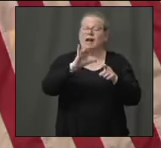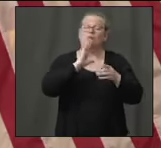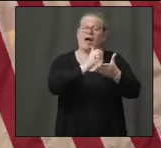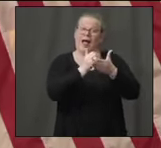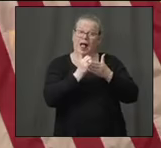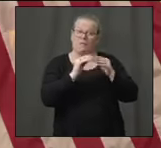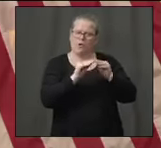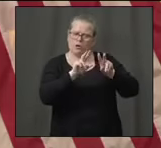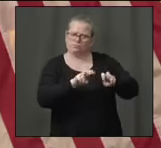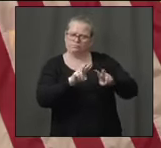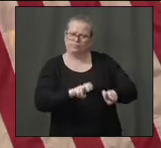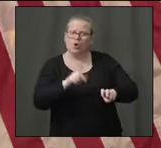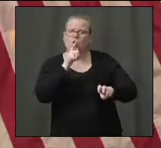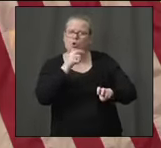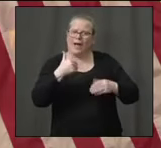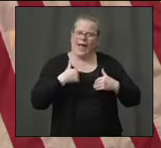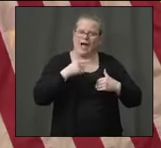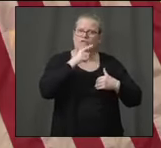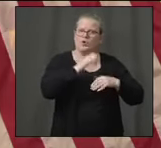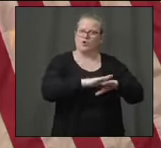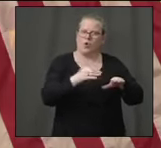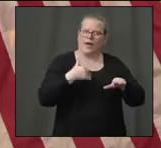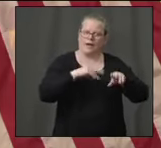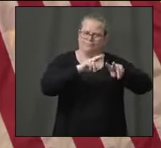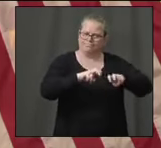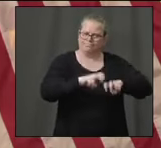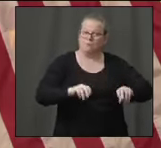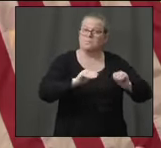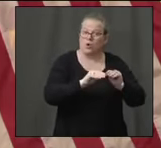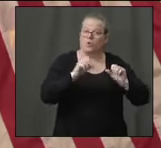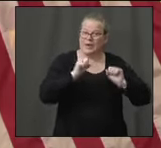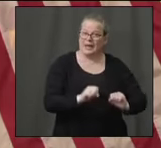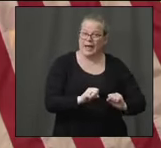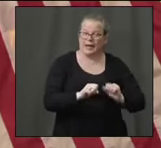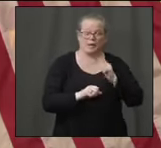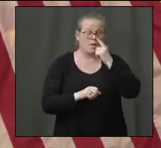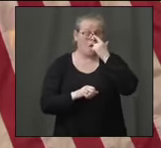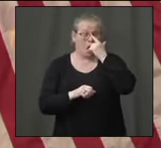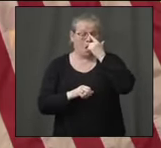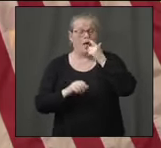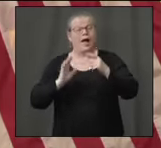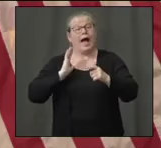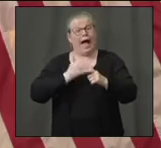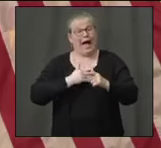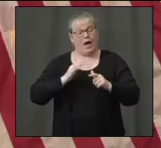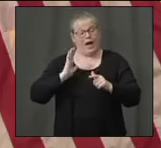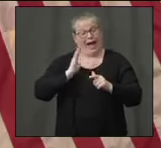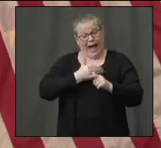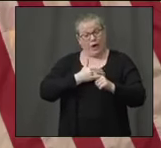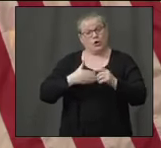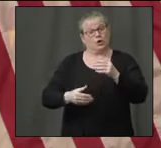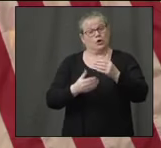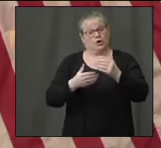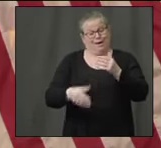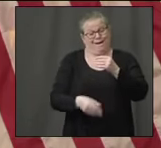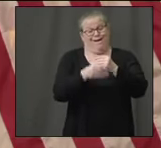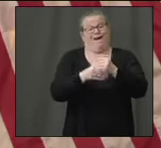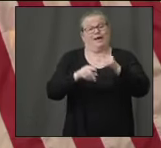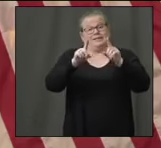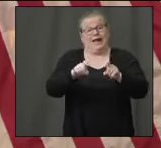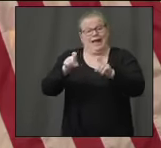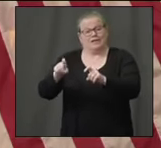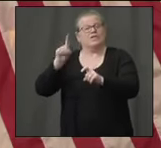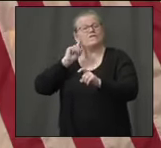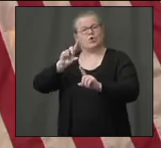forward. The numbers we mentioned before, the expansion of our testing, will be for those diagnostic tests. The serological test will be